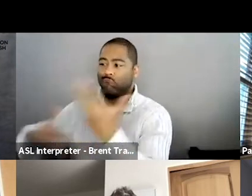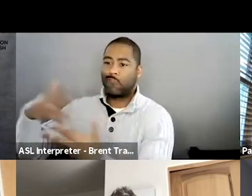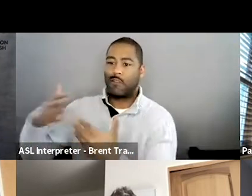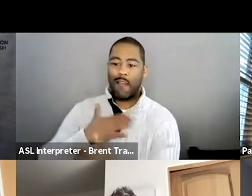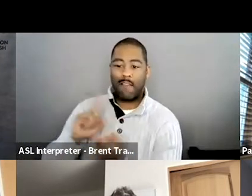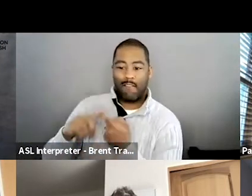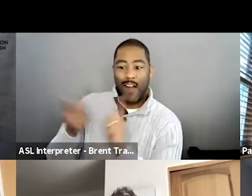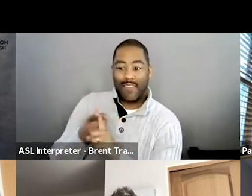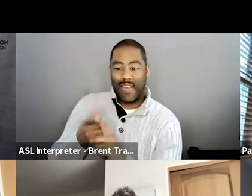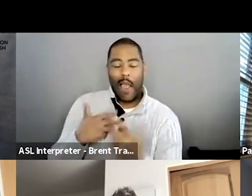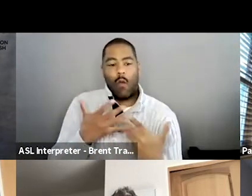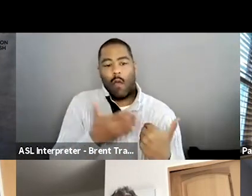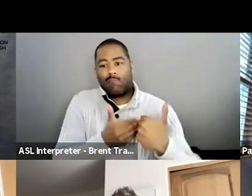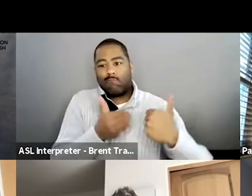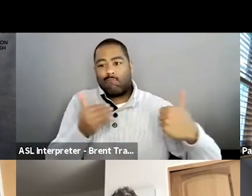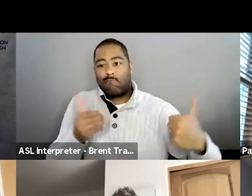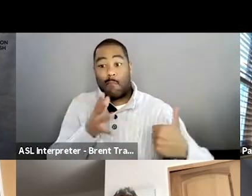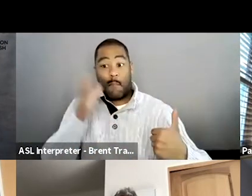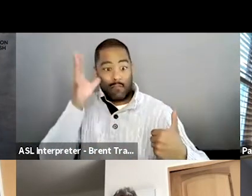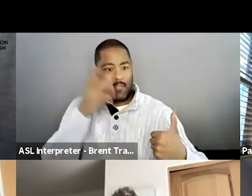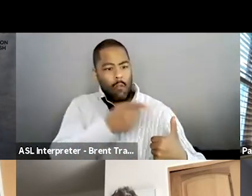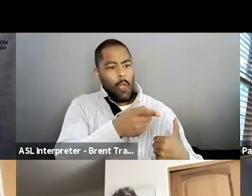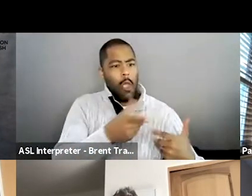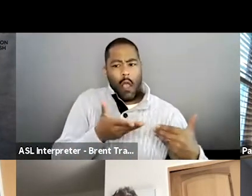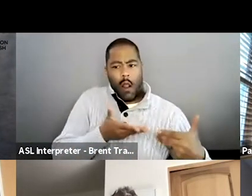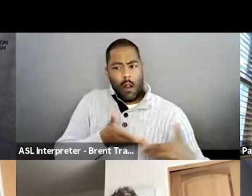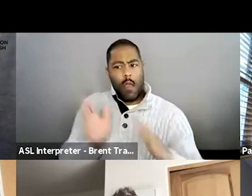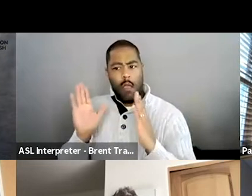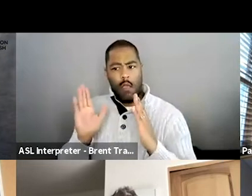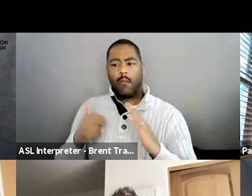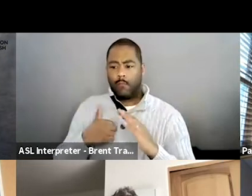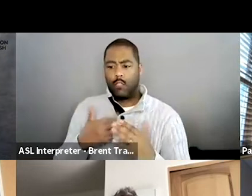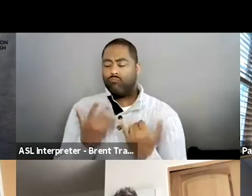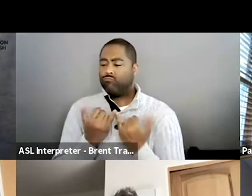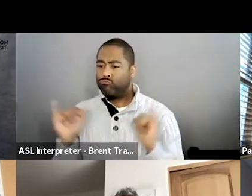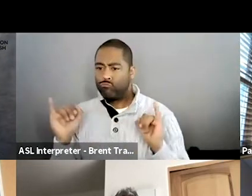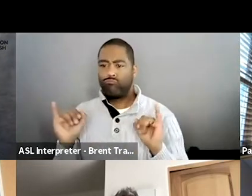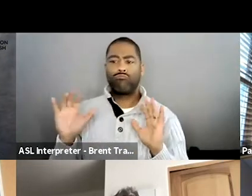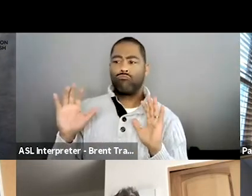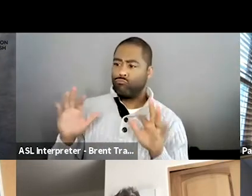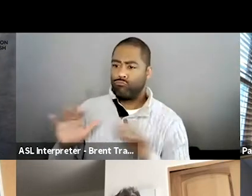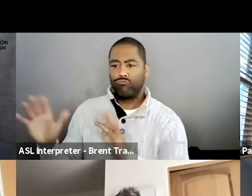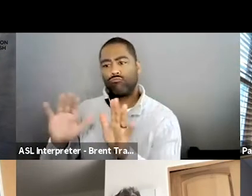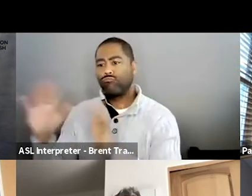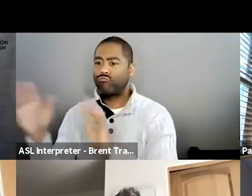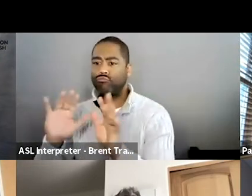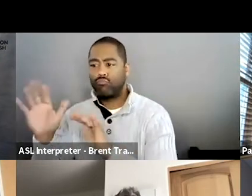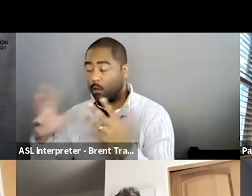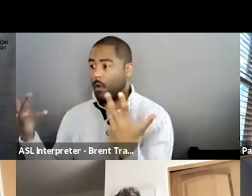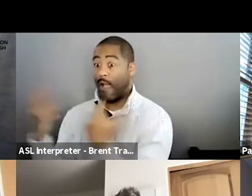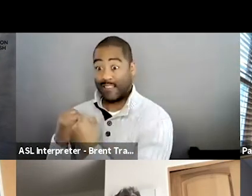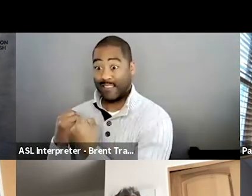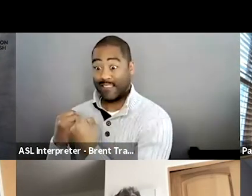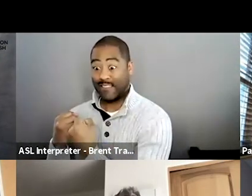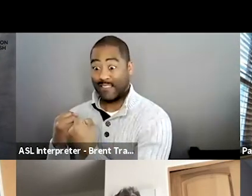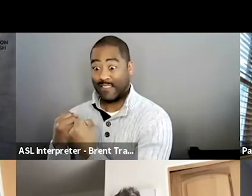just be who I am. And they gave me that freedom to allow me to do that. And so when that happened, I was, you know, bedridden